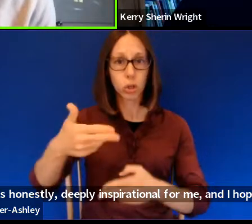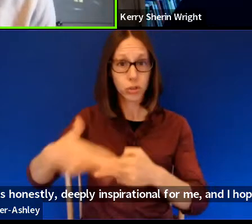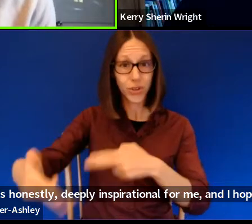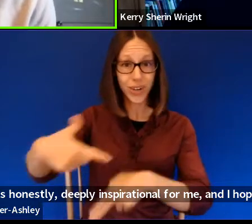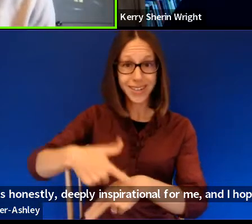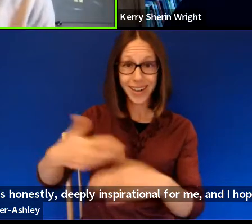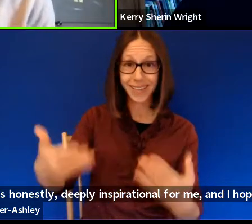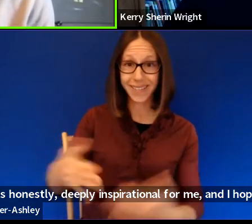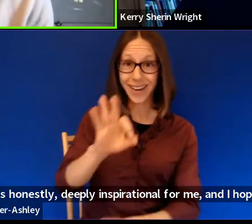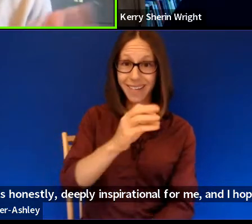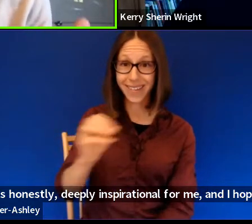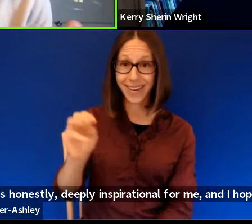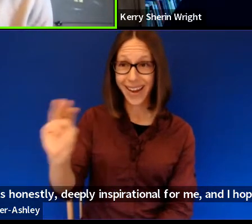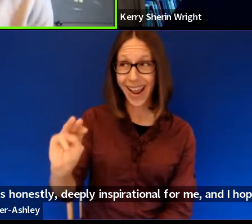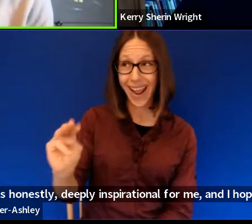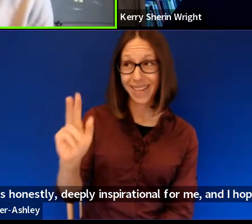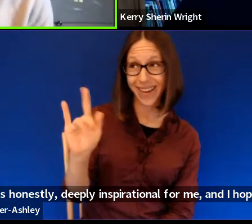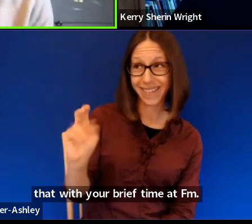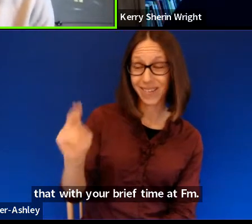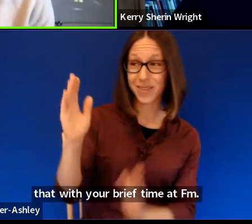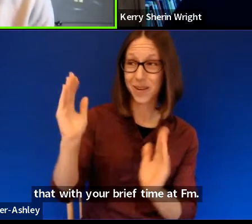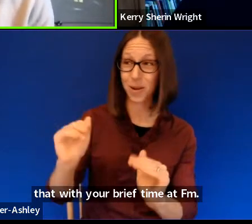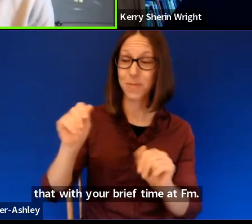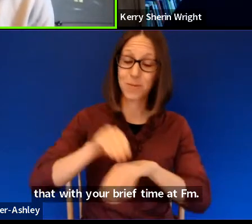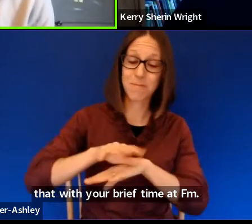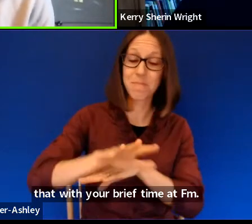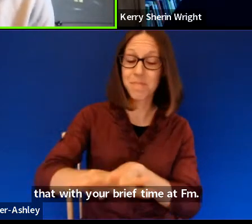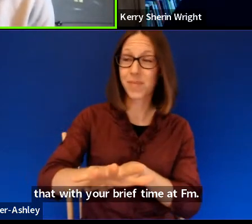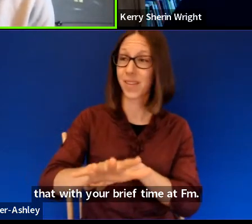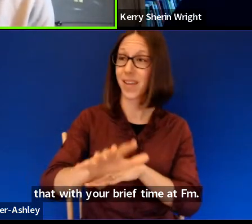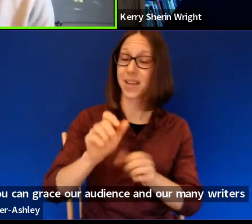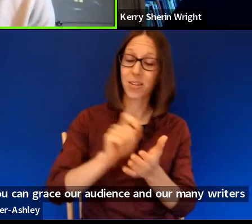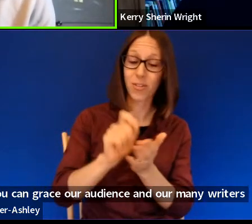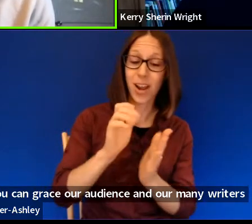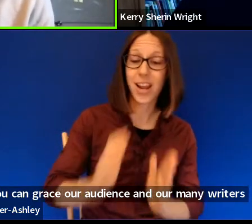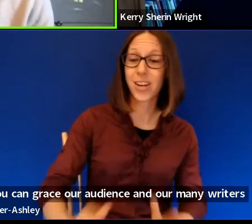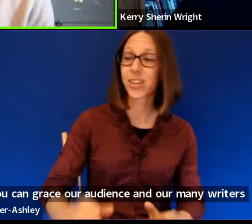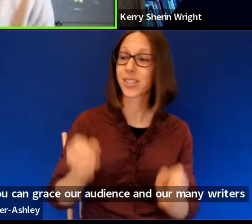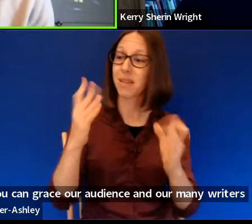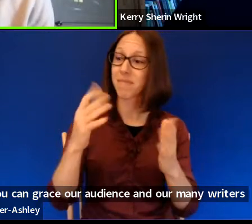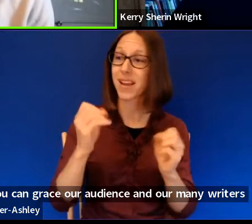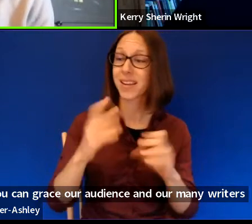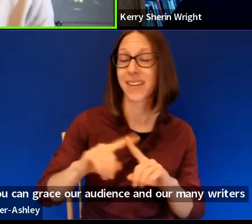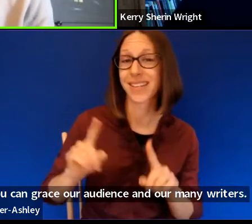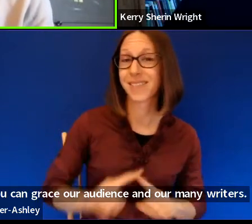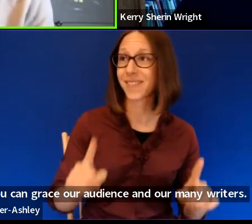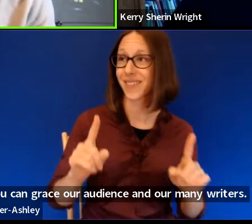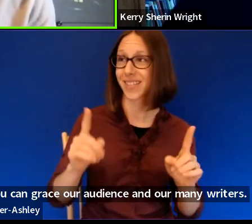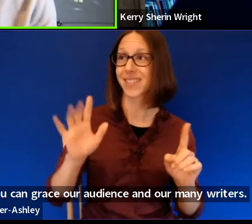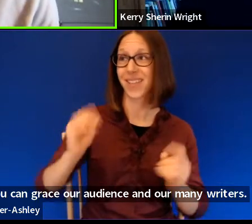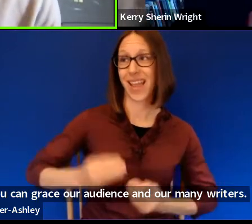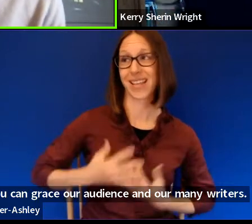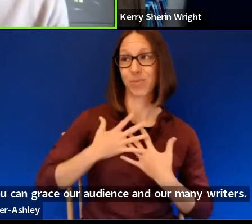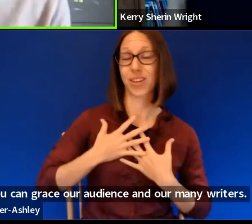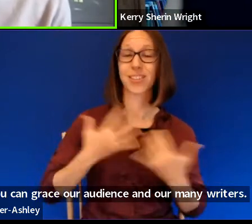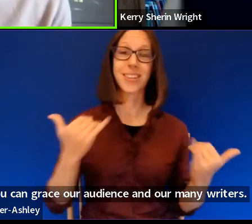you can grace our audience and our many writers with that same form of inspiration. Please welcome Kevin Young.